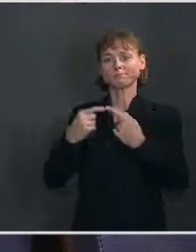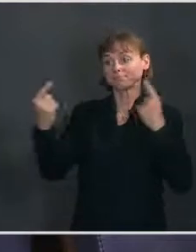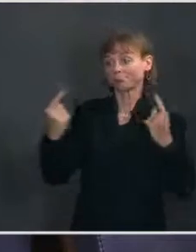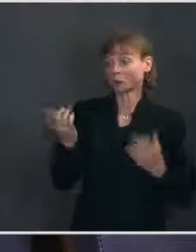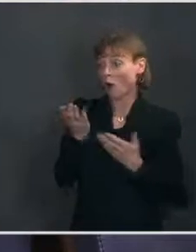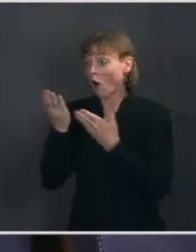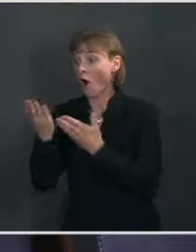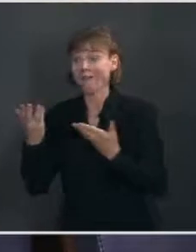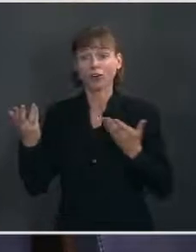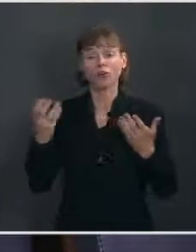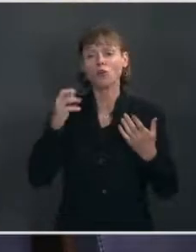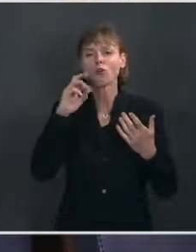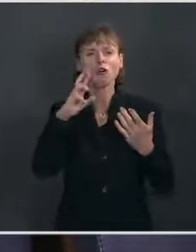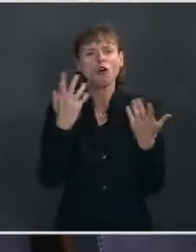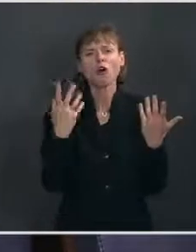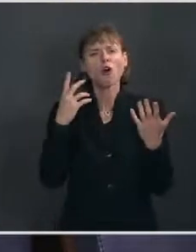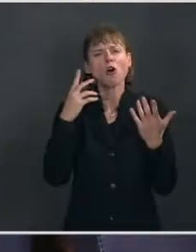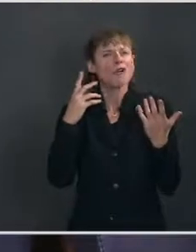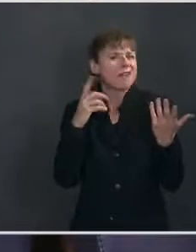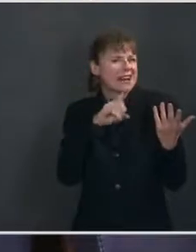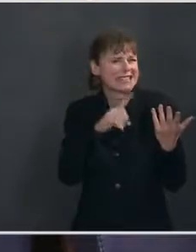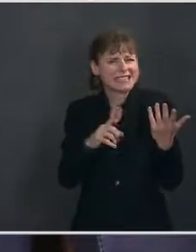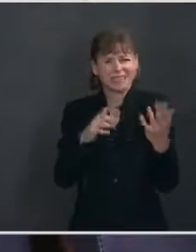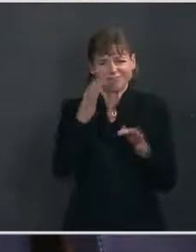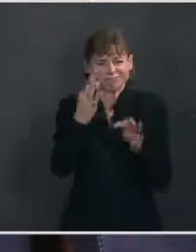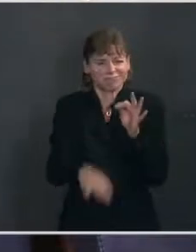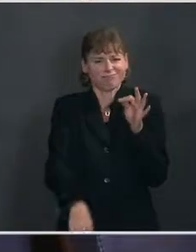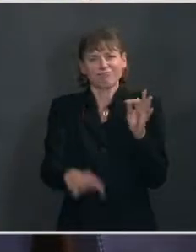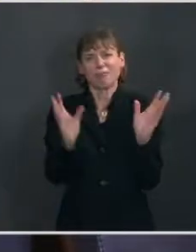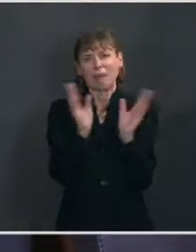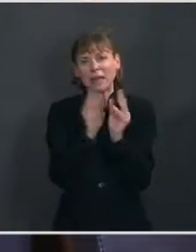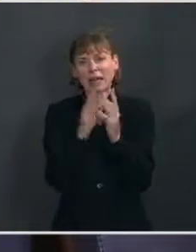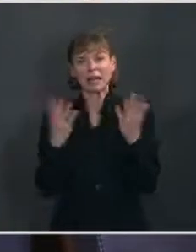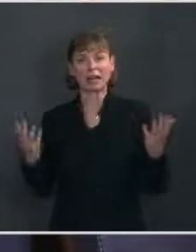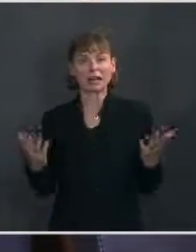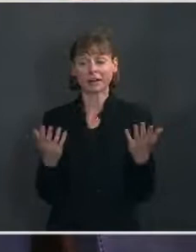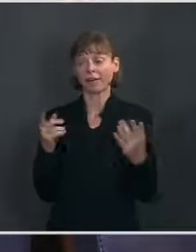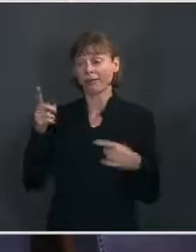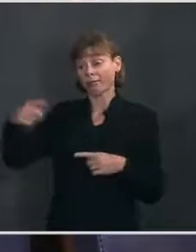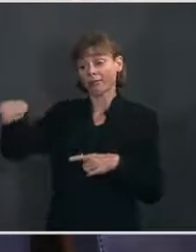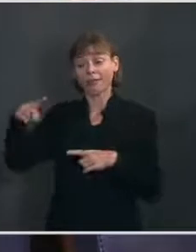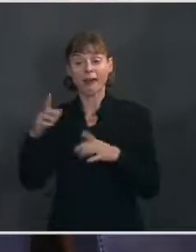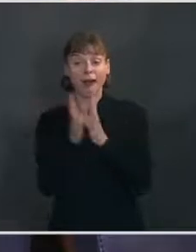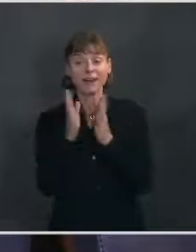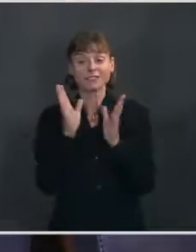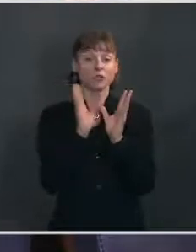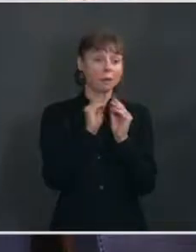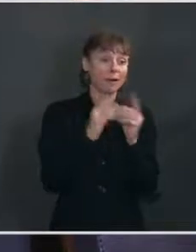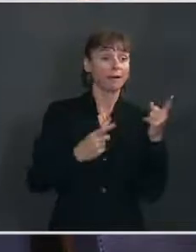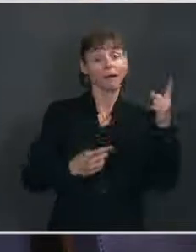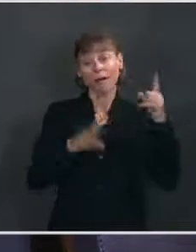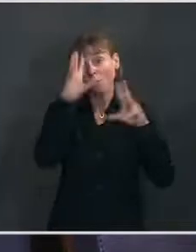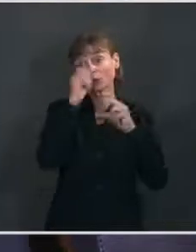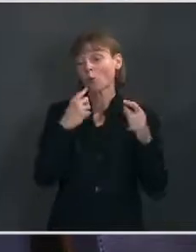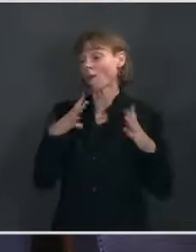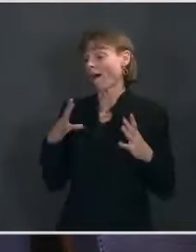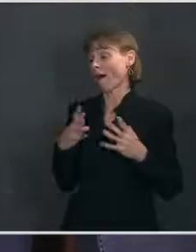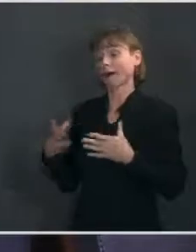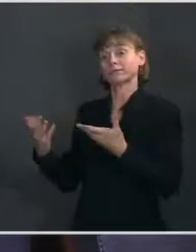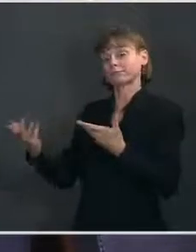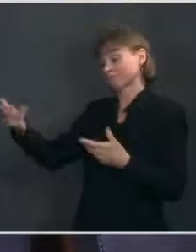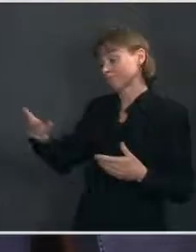offer? Or is it just a session where, you know, they ask to meet with the President and he's simply giving them an opportunity